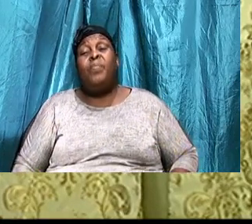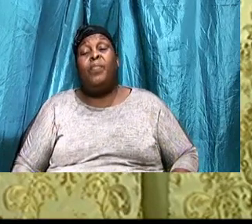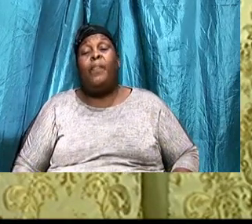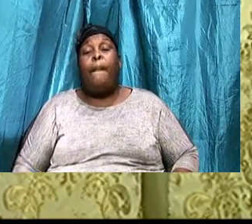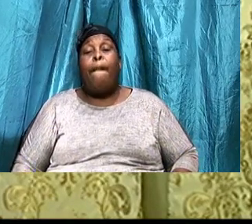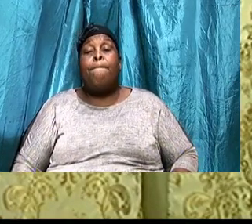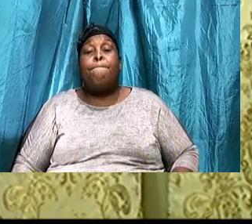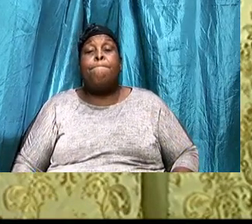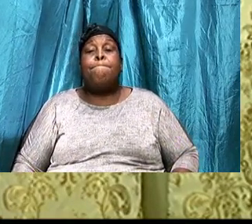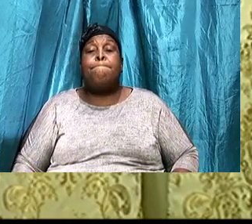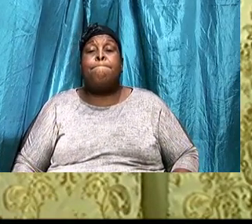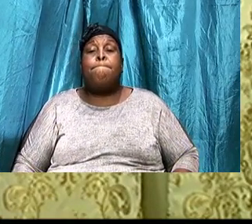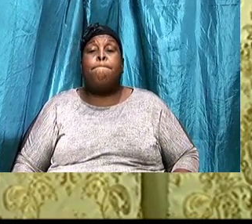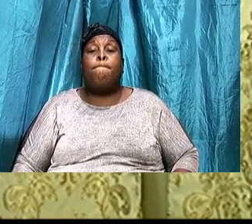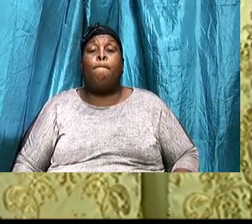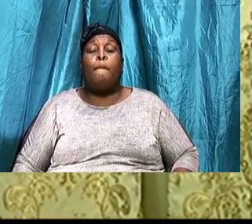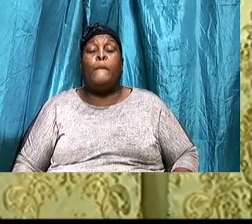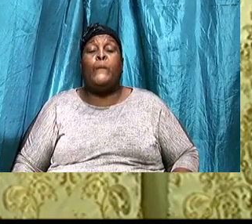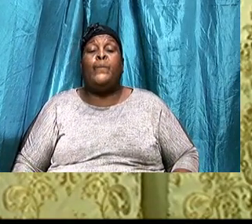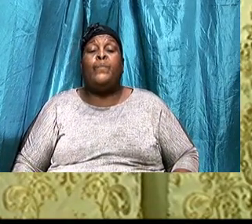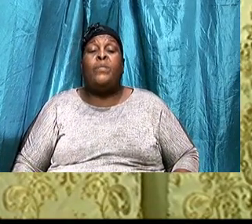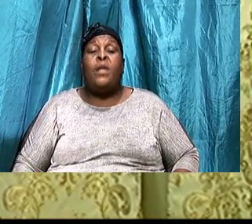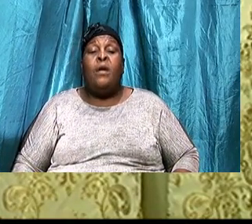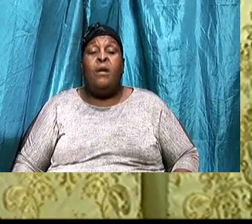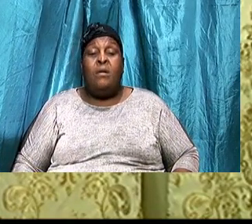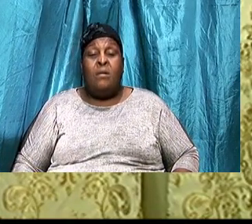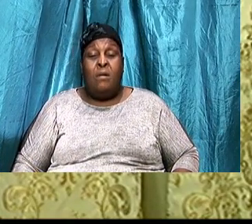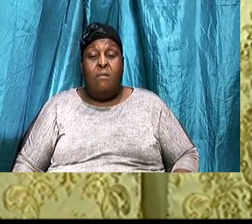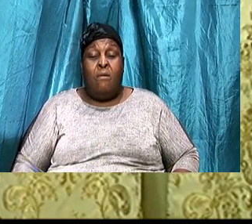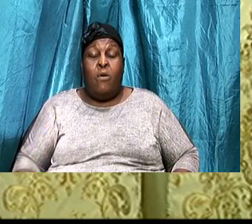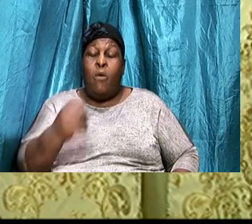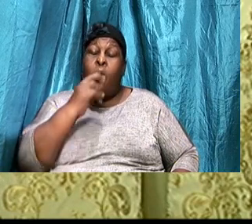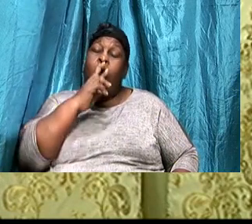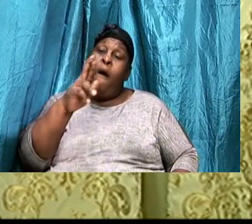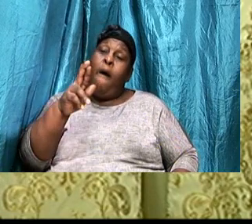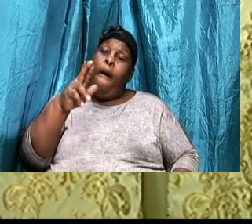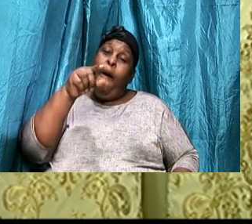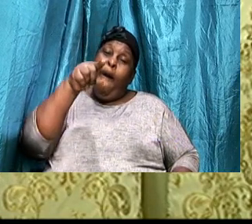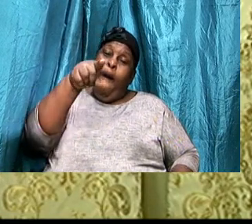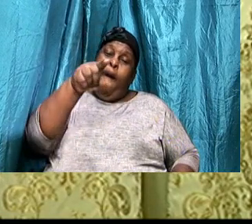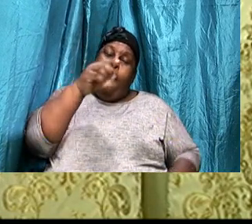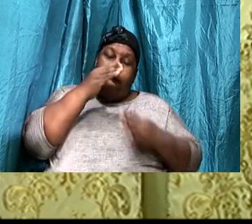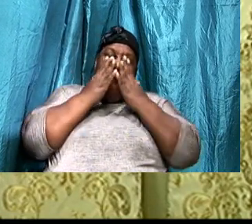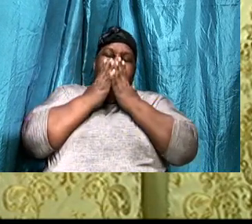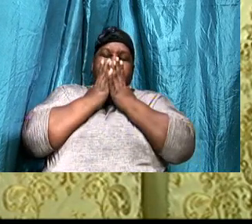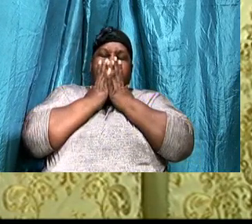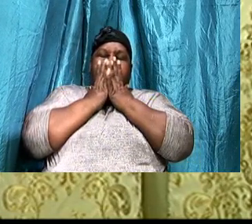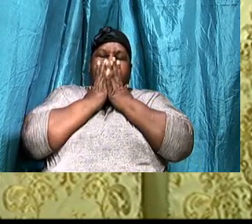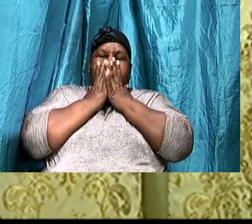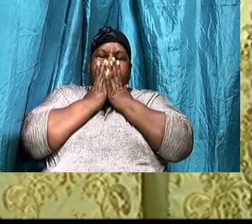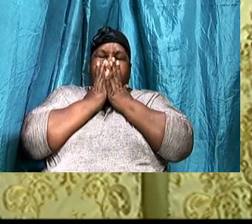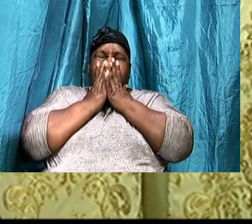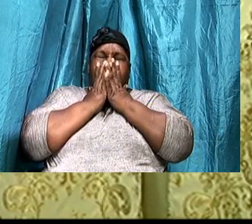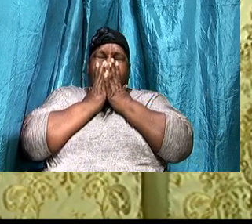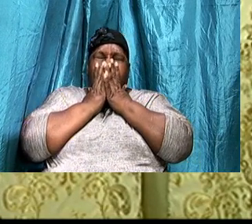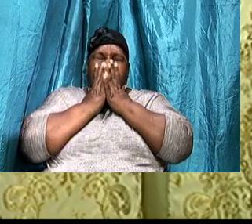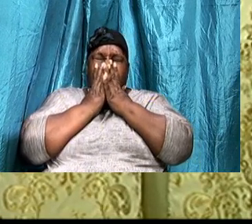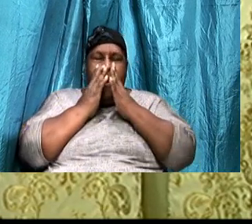Glorify His name, Who are you, I am the temple,